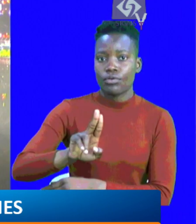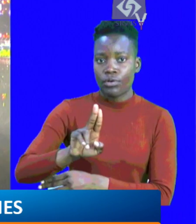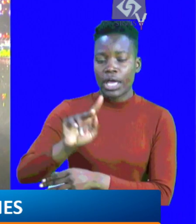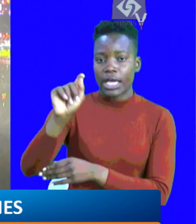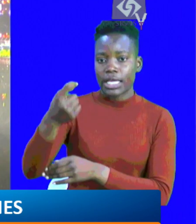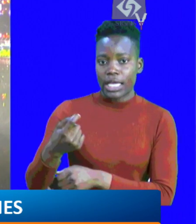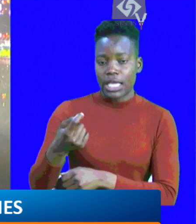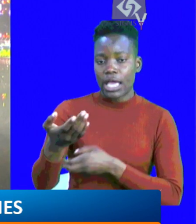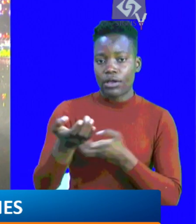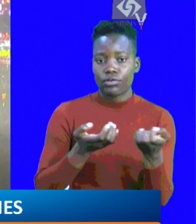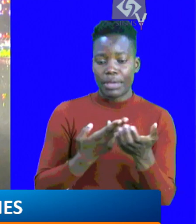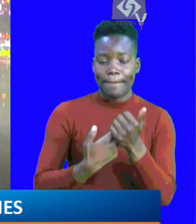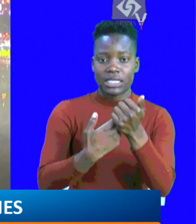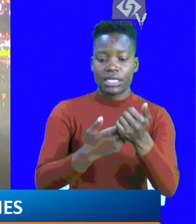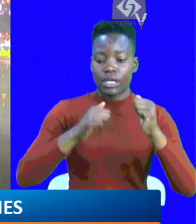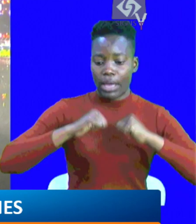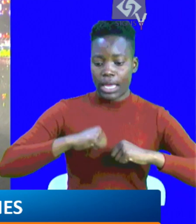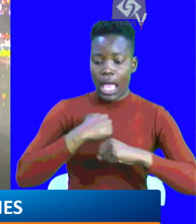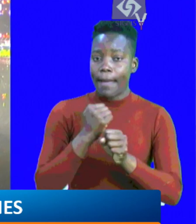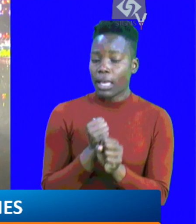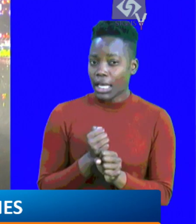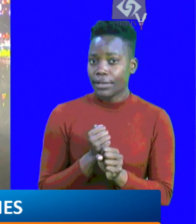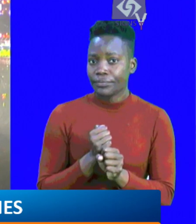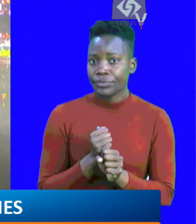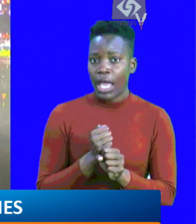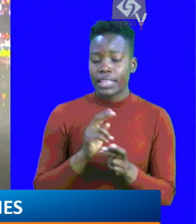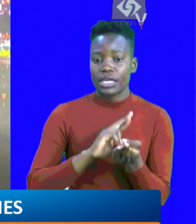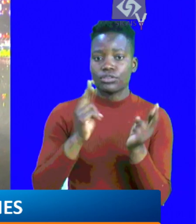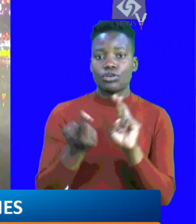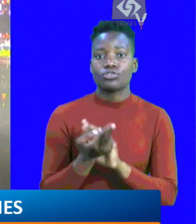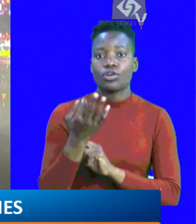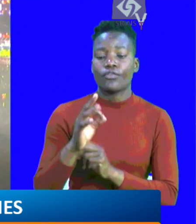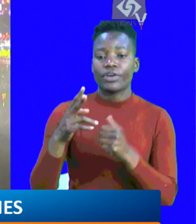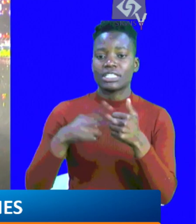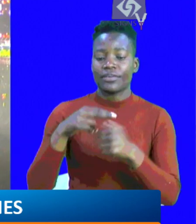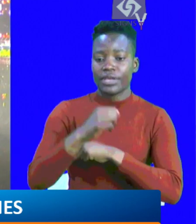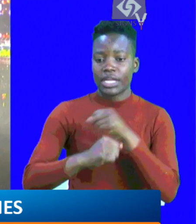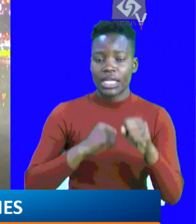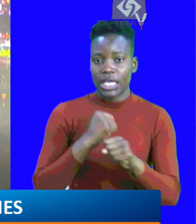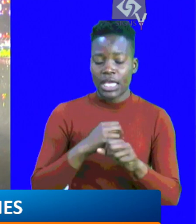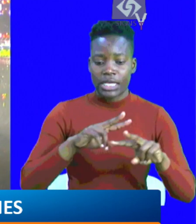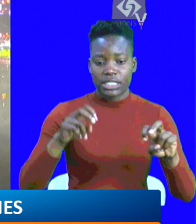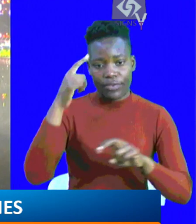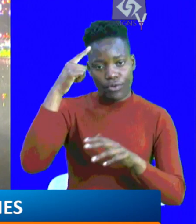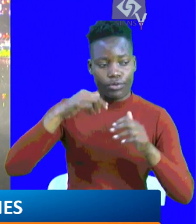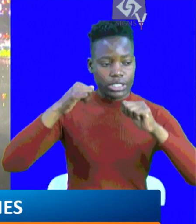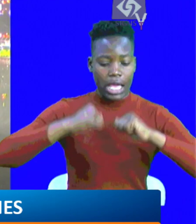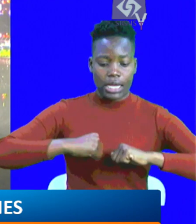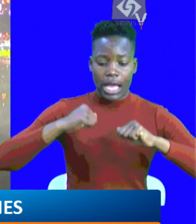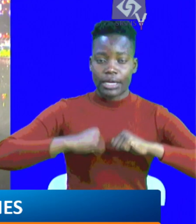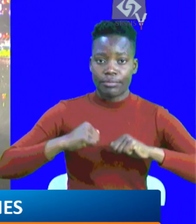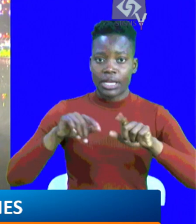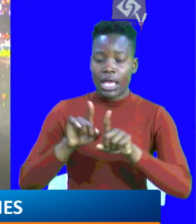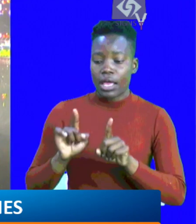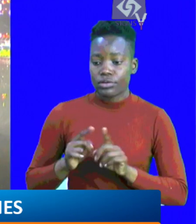concluded negotiations on the EU-Kenya Economic Partnership Agreement, making the resolution of a